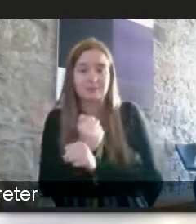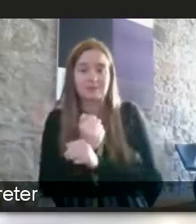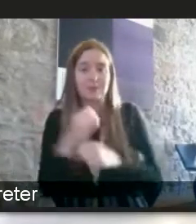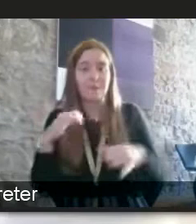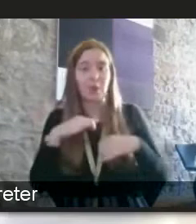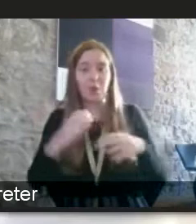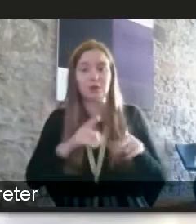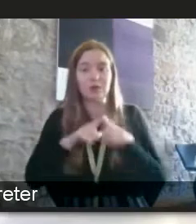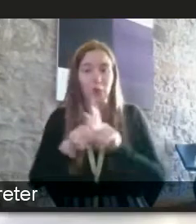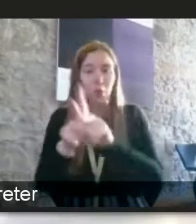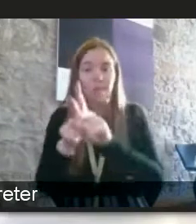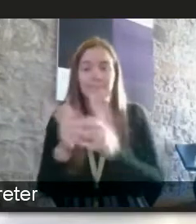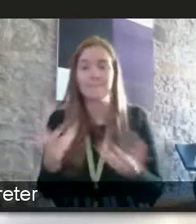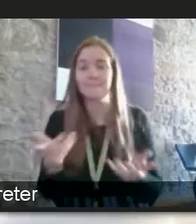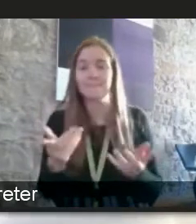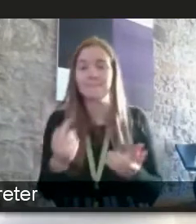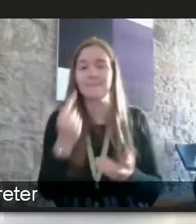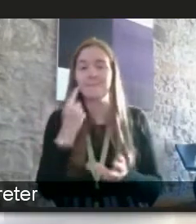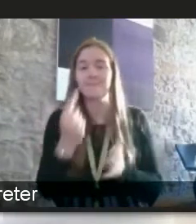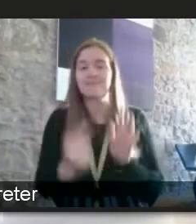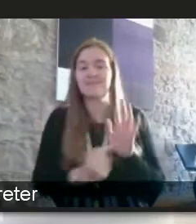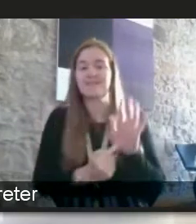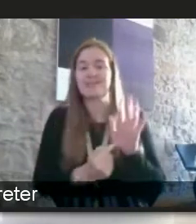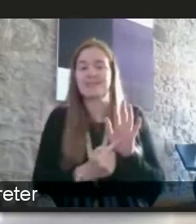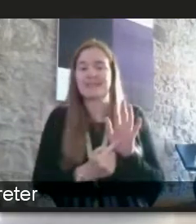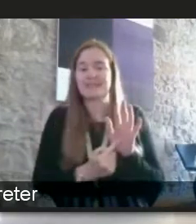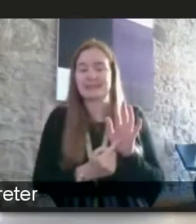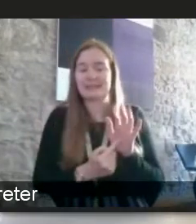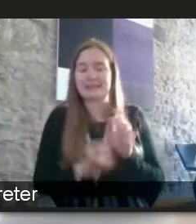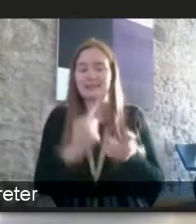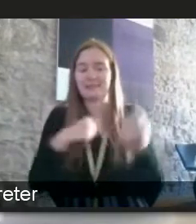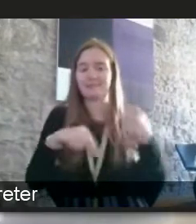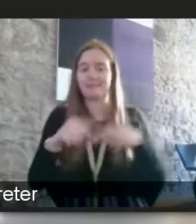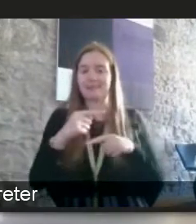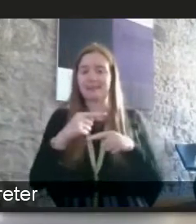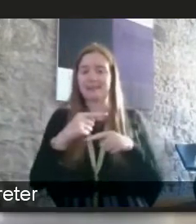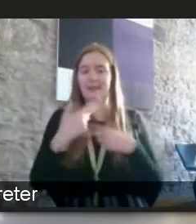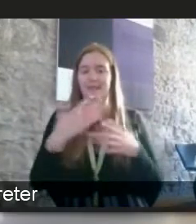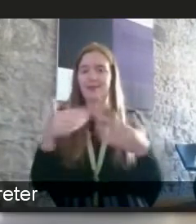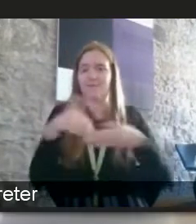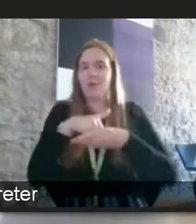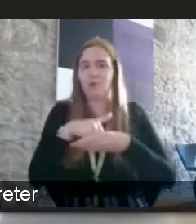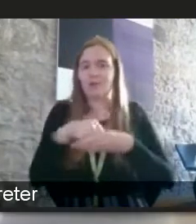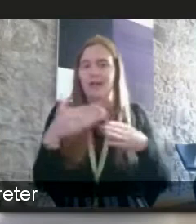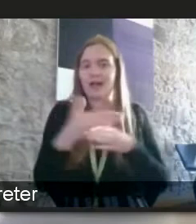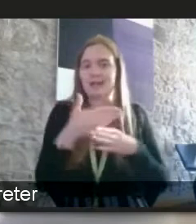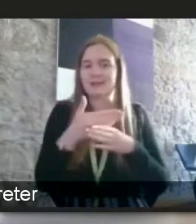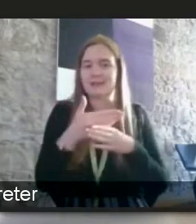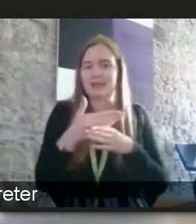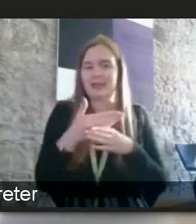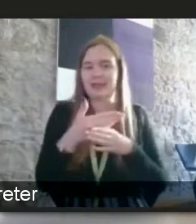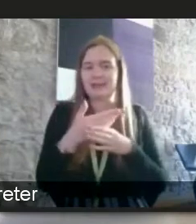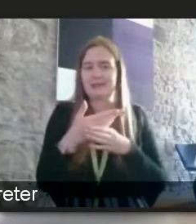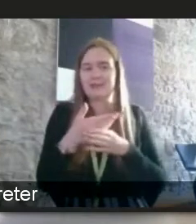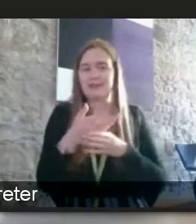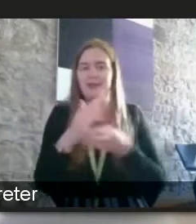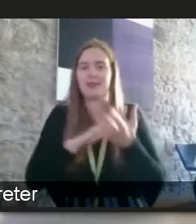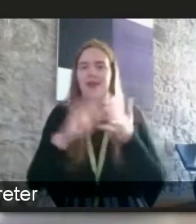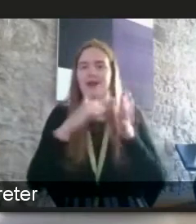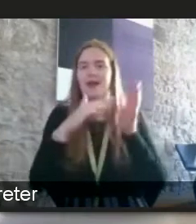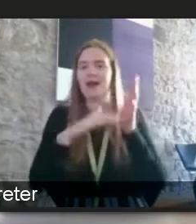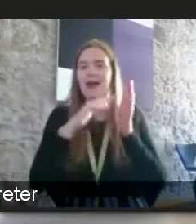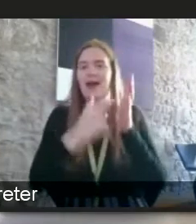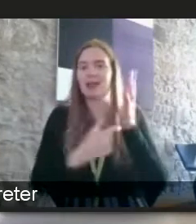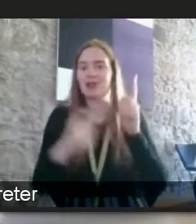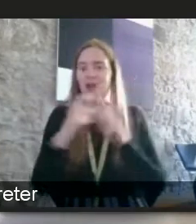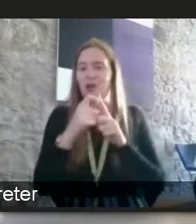i think a key lever in in much of this and i'm involved in actively in the hazards network and various